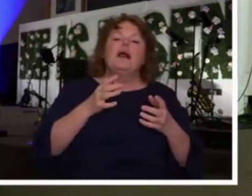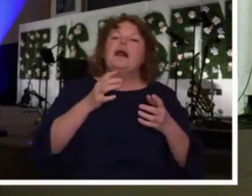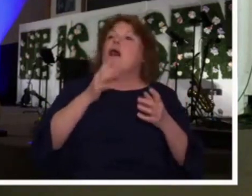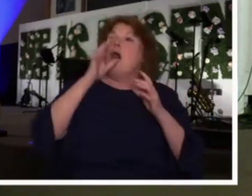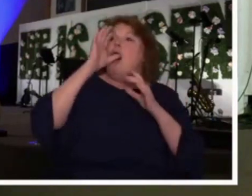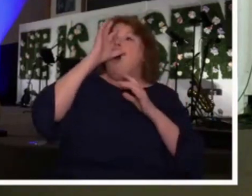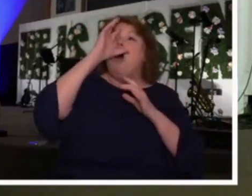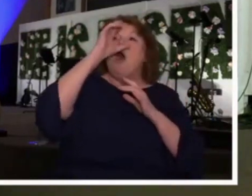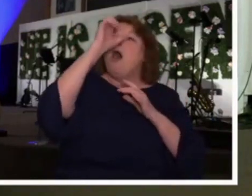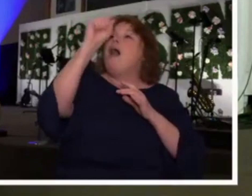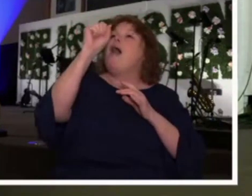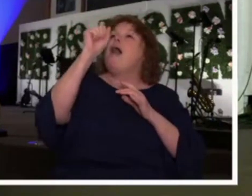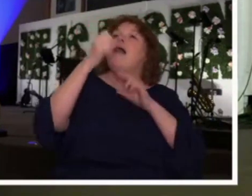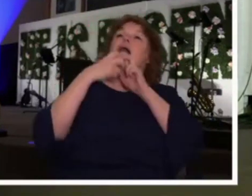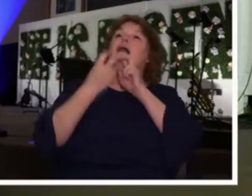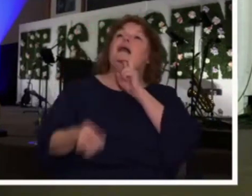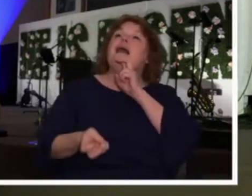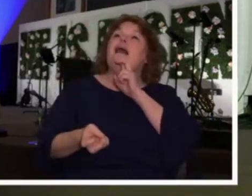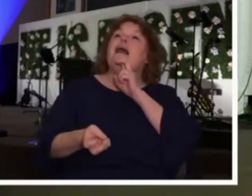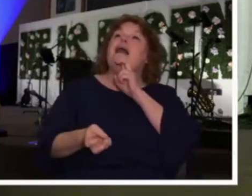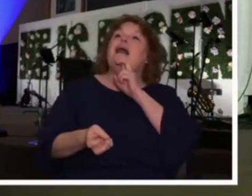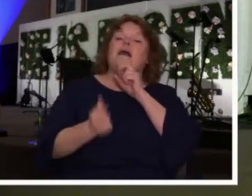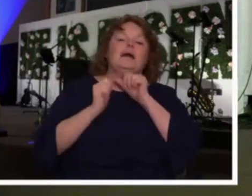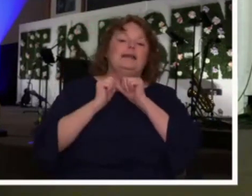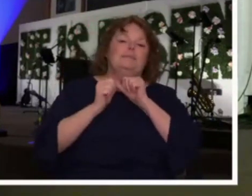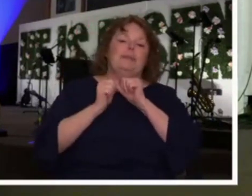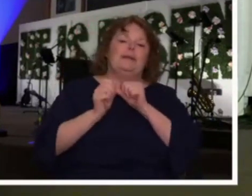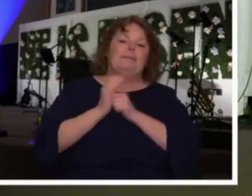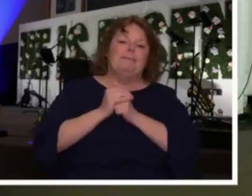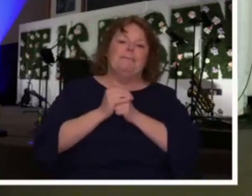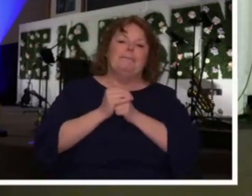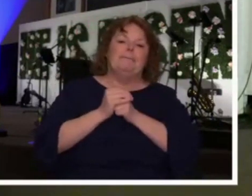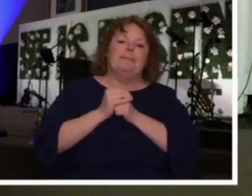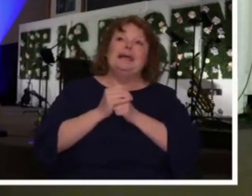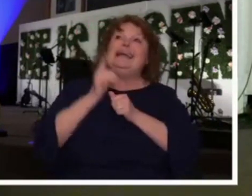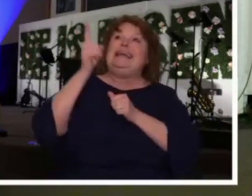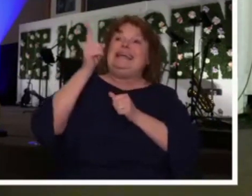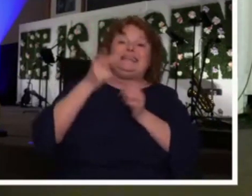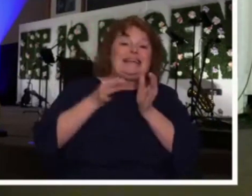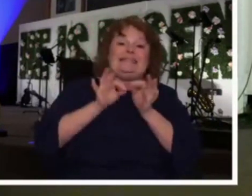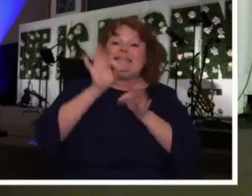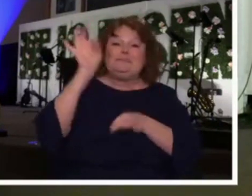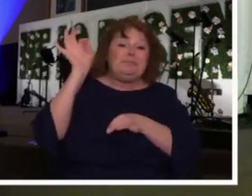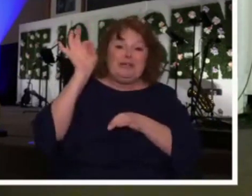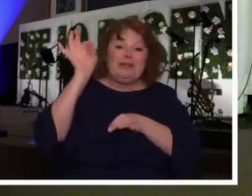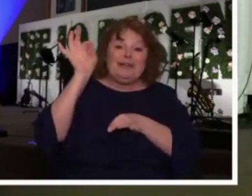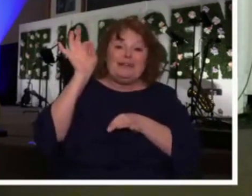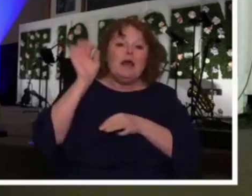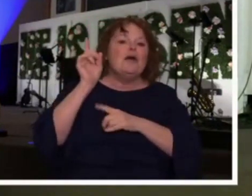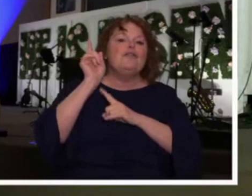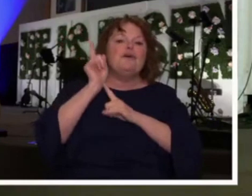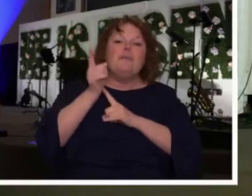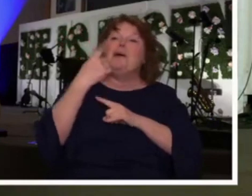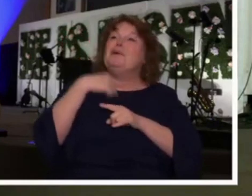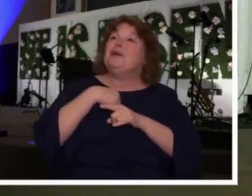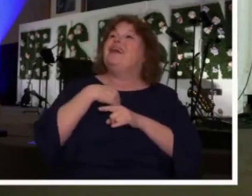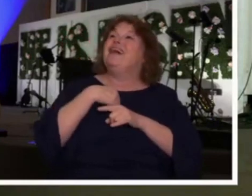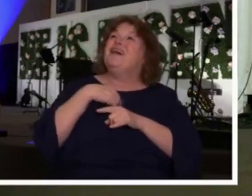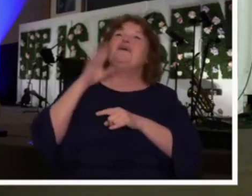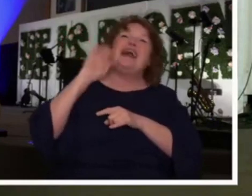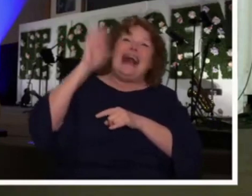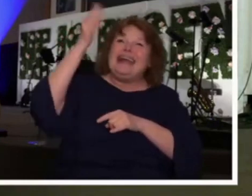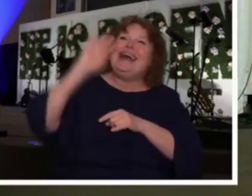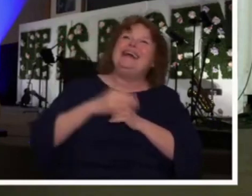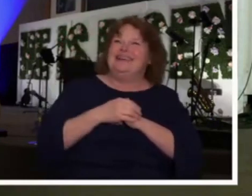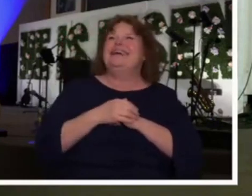Never lose your own wonder. God lives in us by His Spirit. He remains God Almighty. And the moment that we get too comfortable with that, you